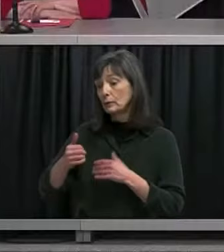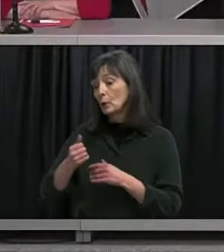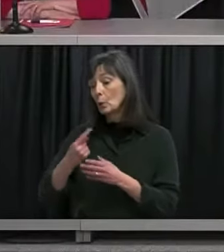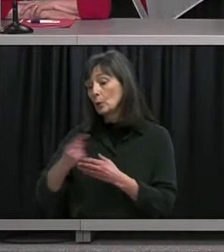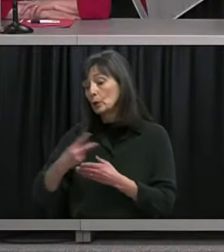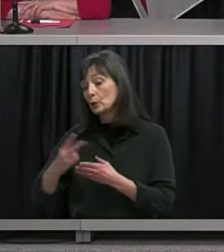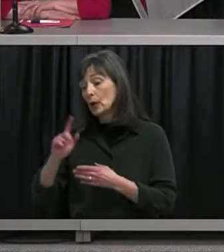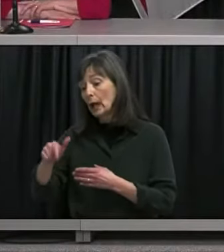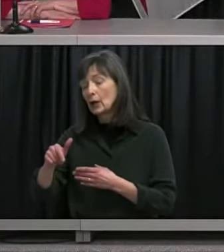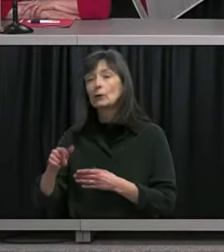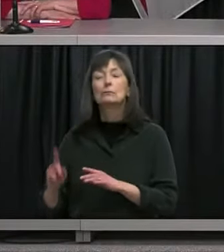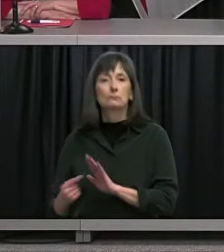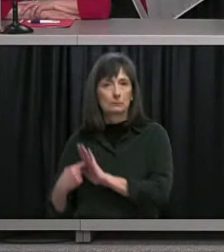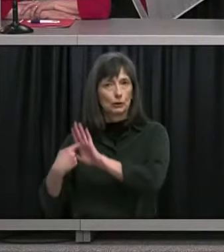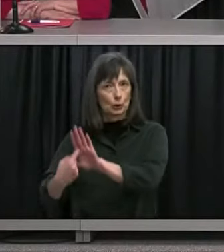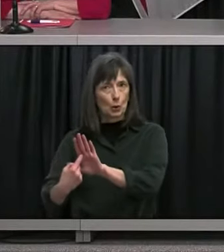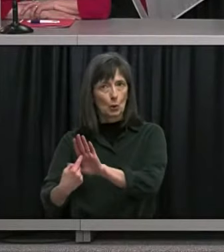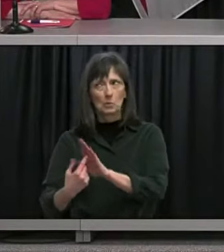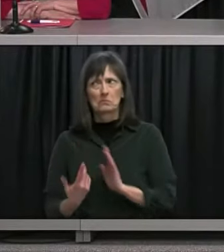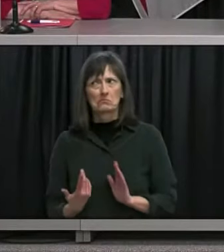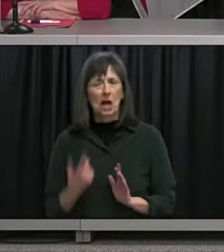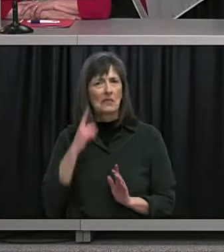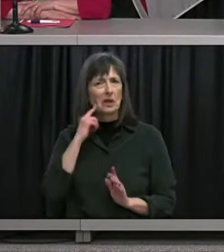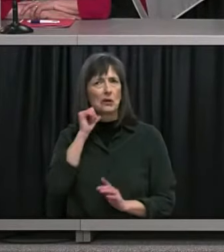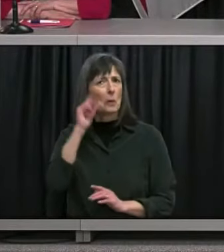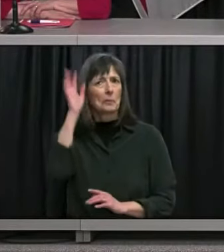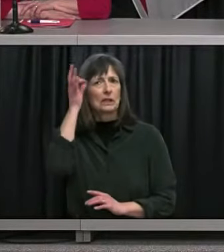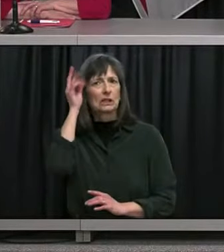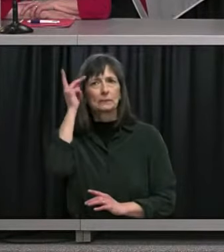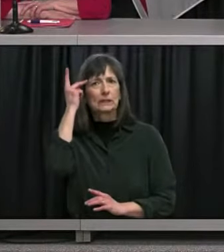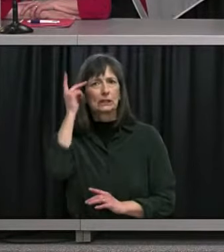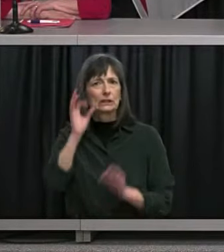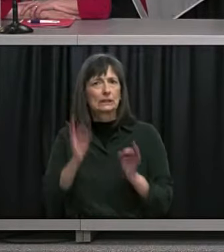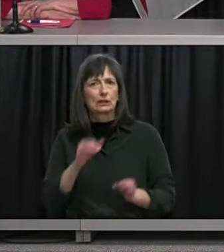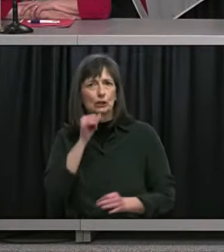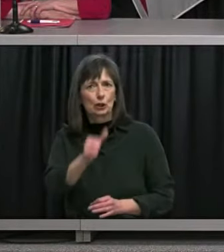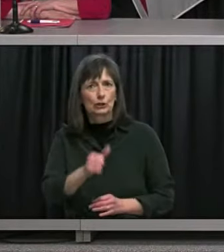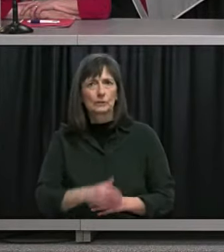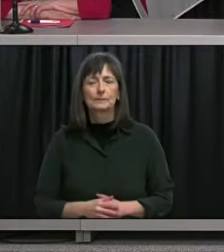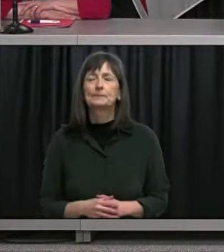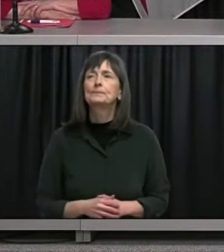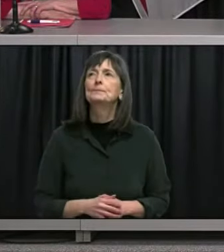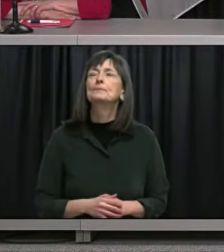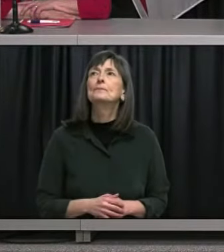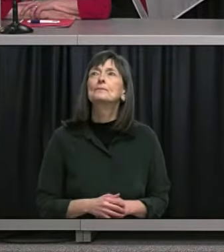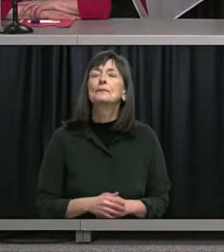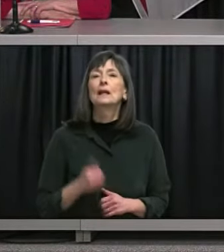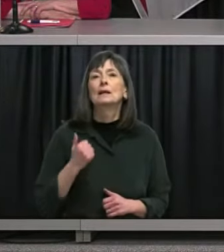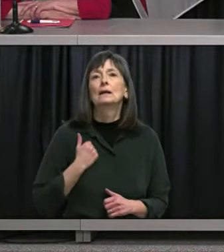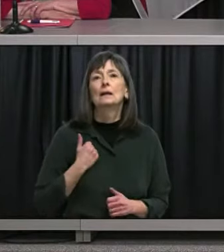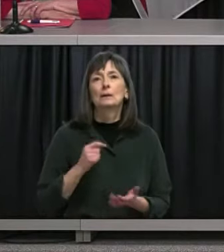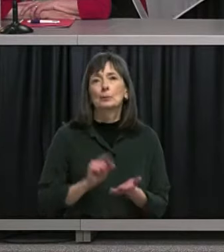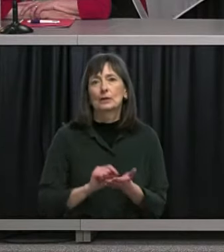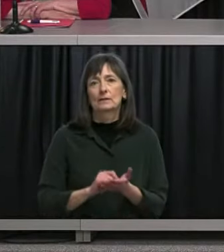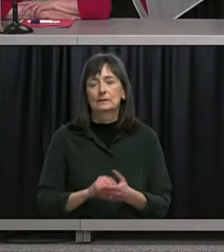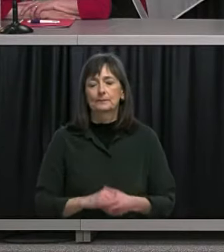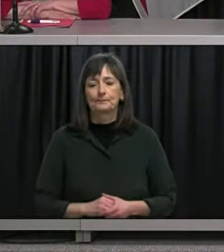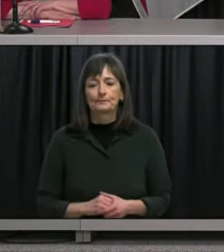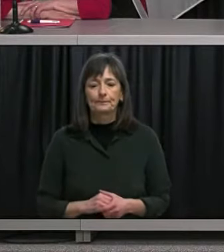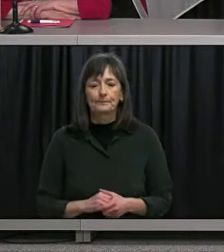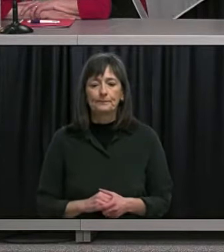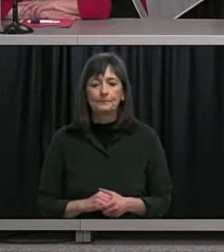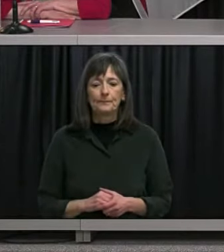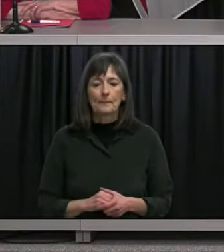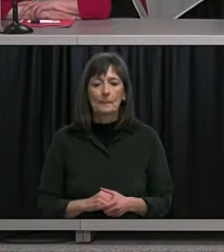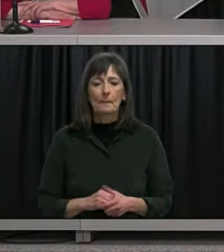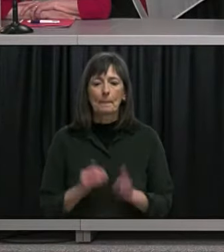Thank you Our next questions are from Sarah Smelly with the Canadian Press please go ahead Hi there